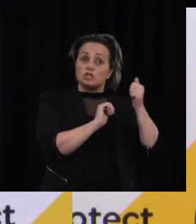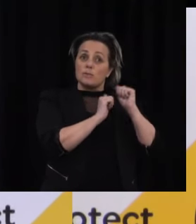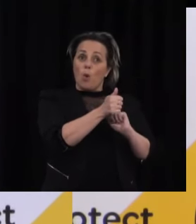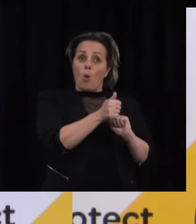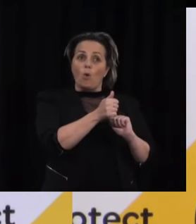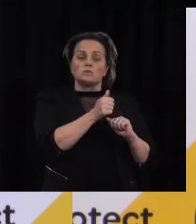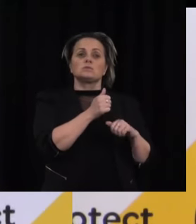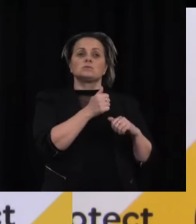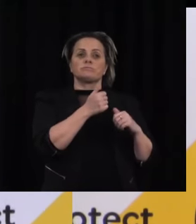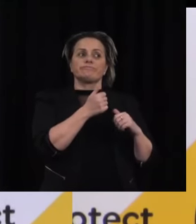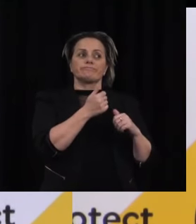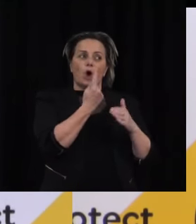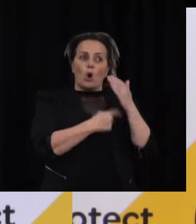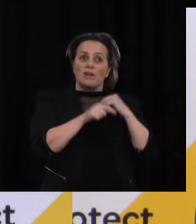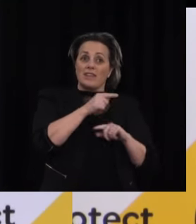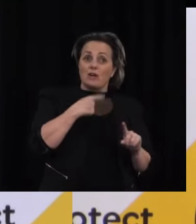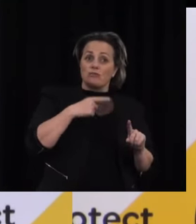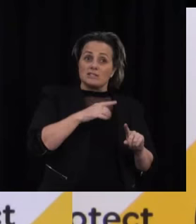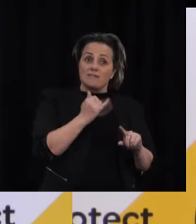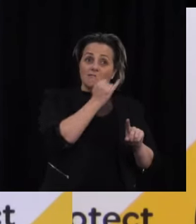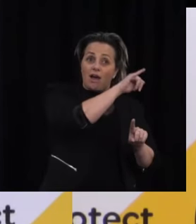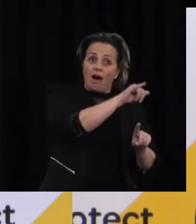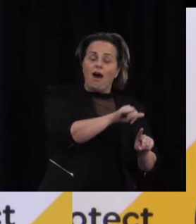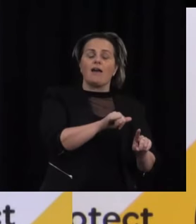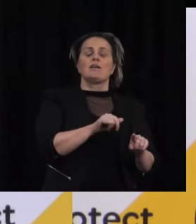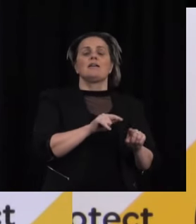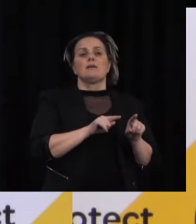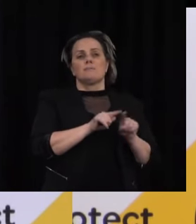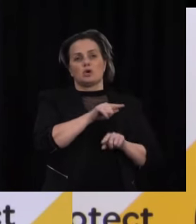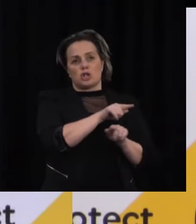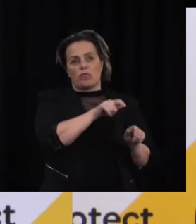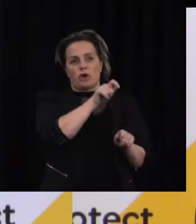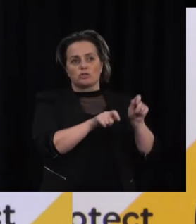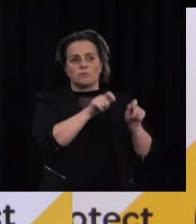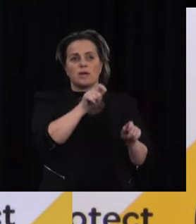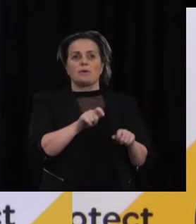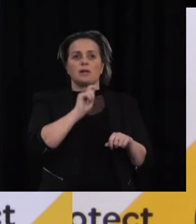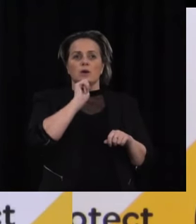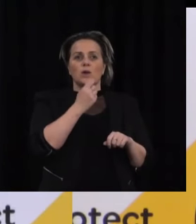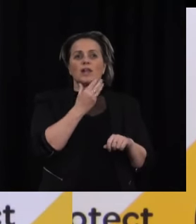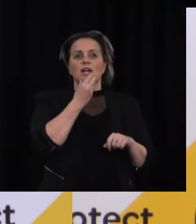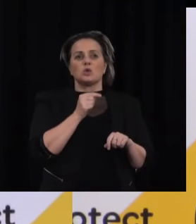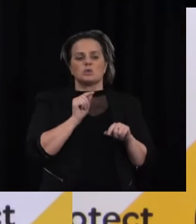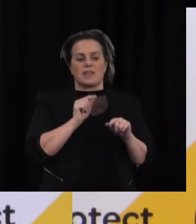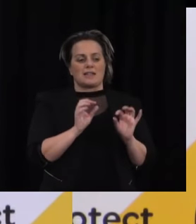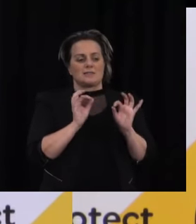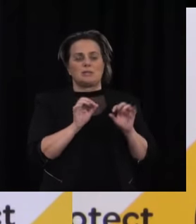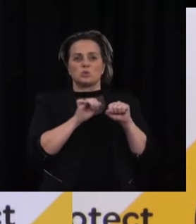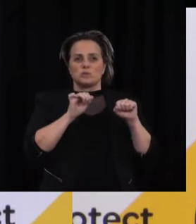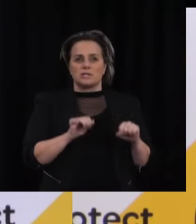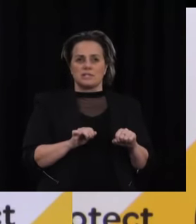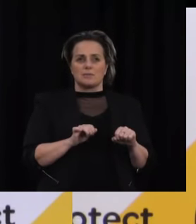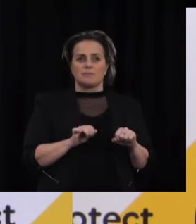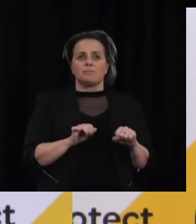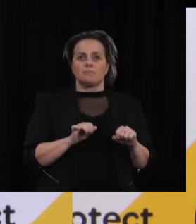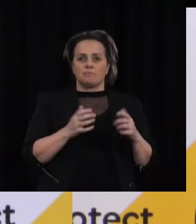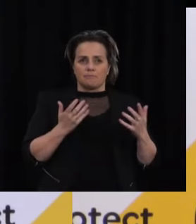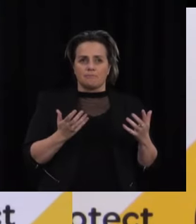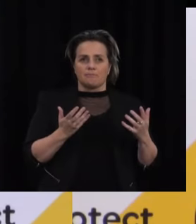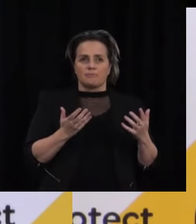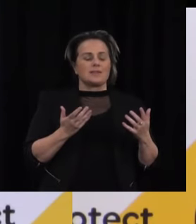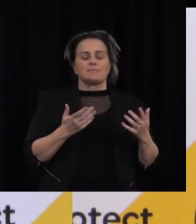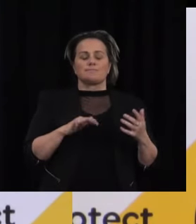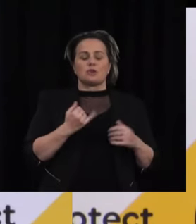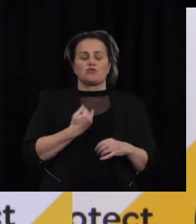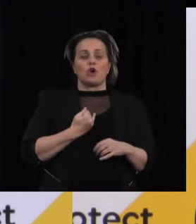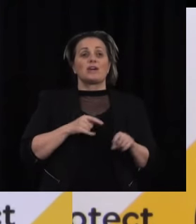leaving for sporting-related reasons, will be using the MIOS system, the same as everybody else's. There's